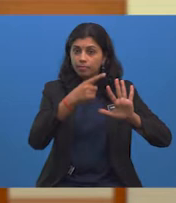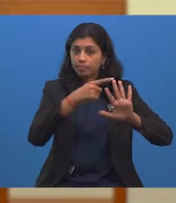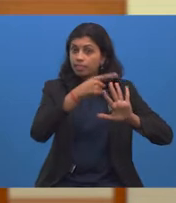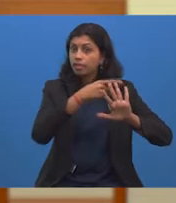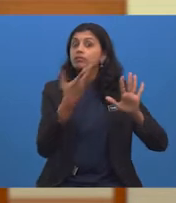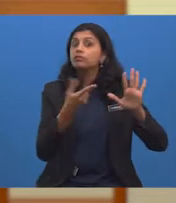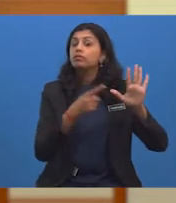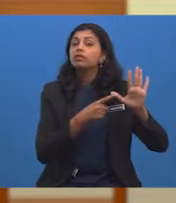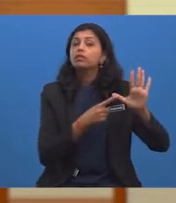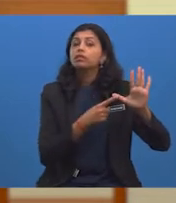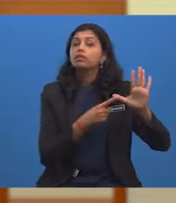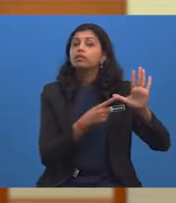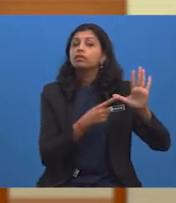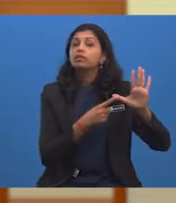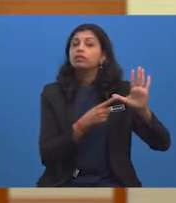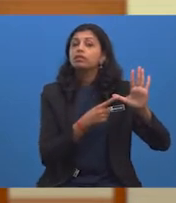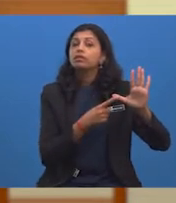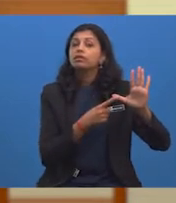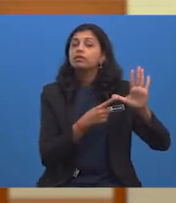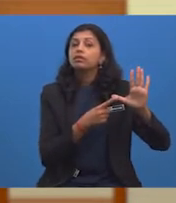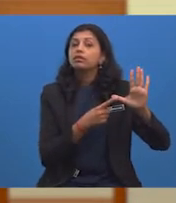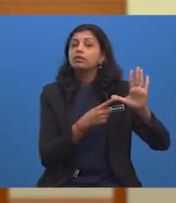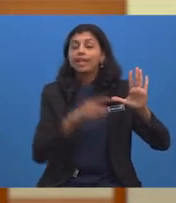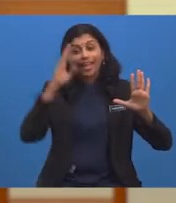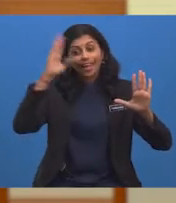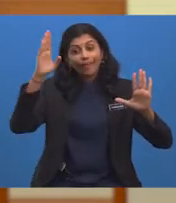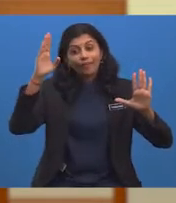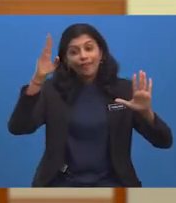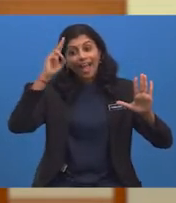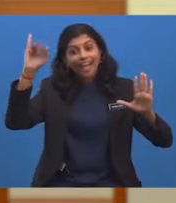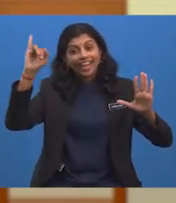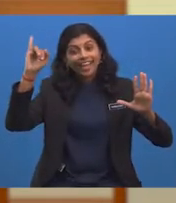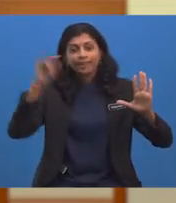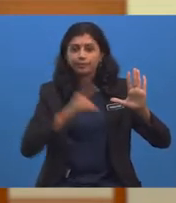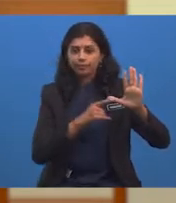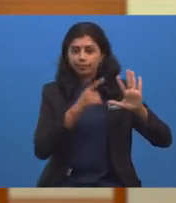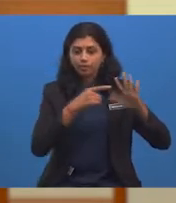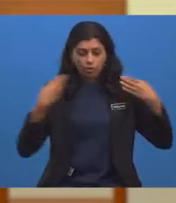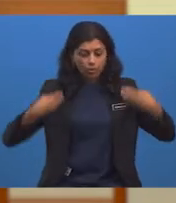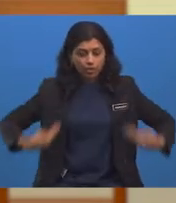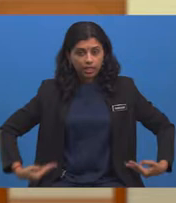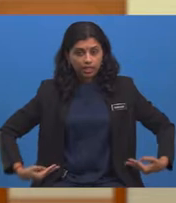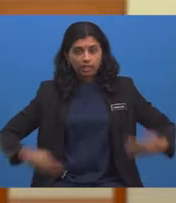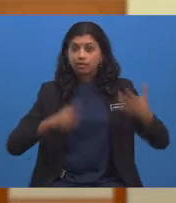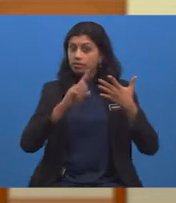which are greeting, body,